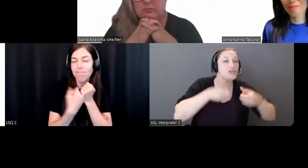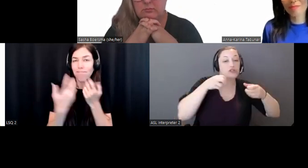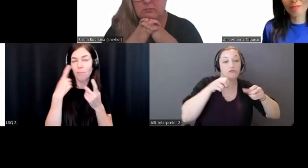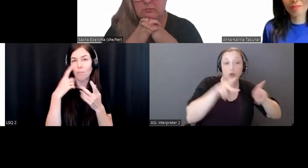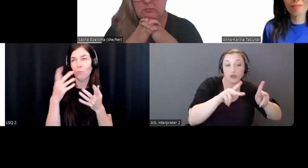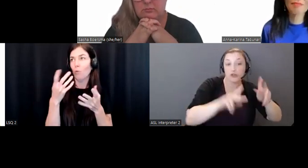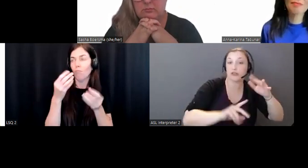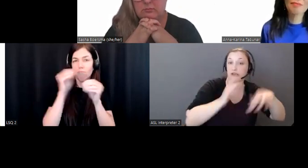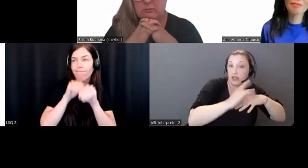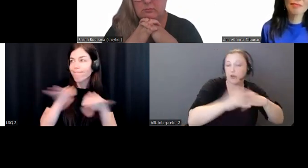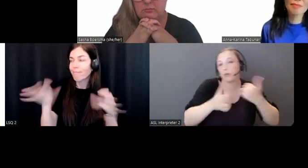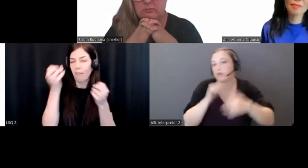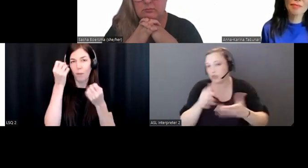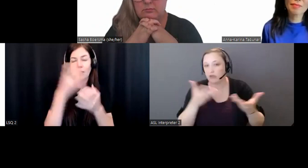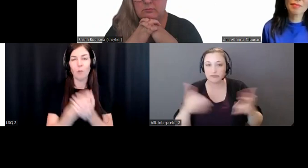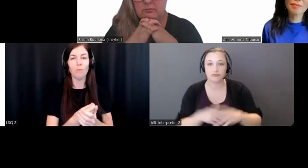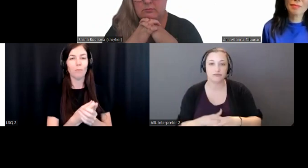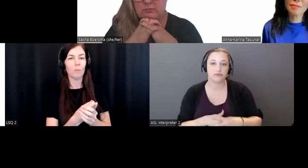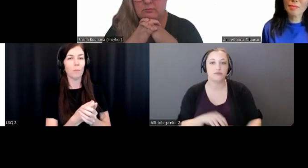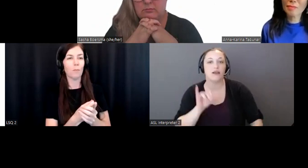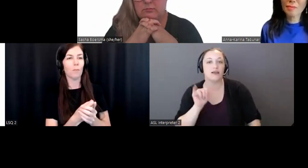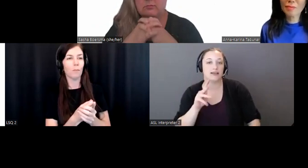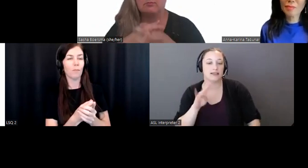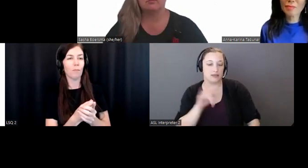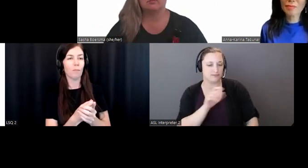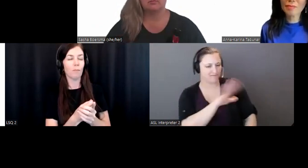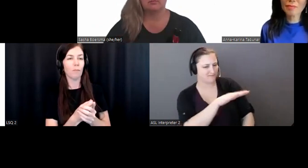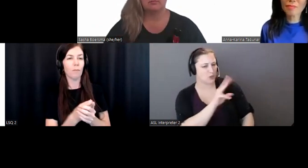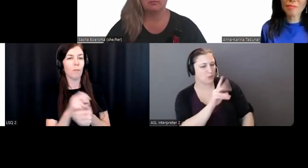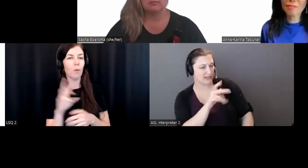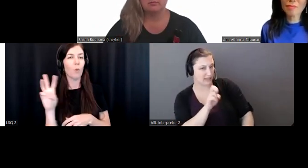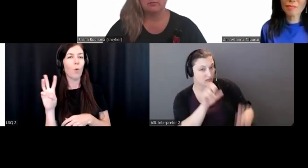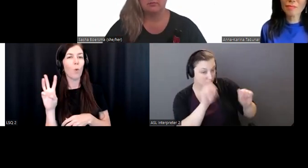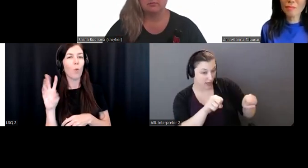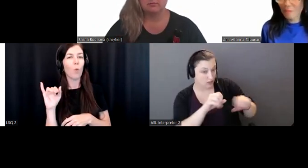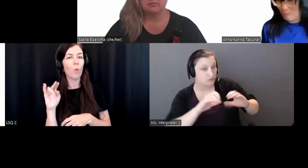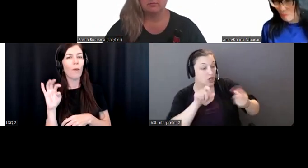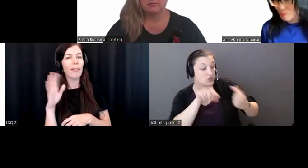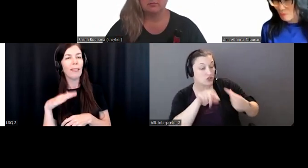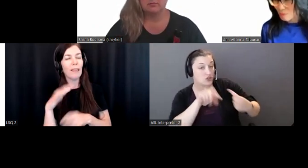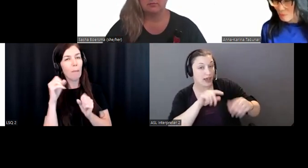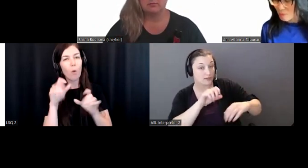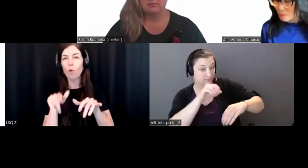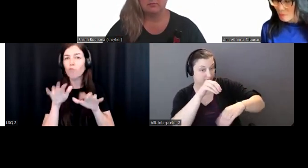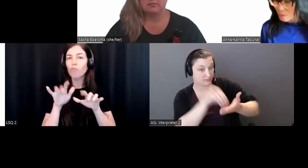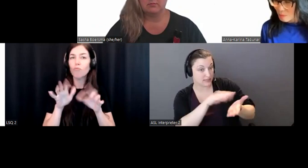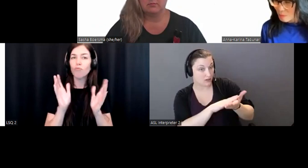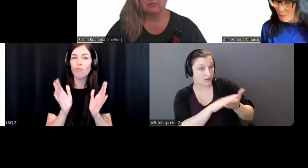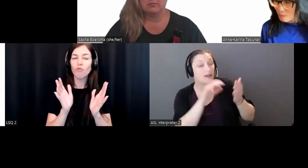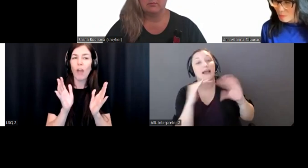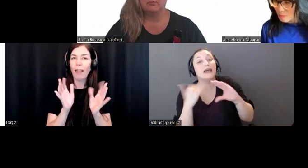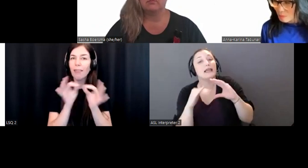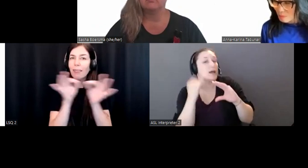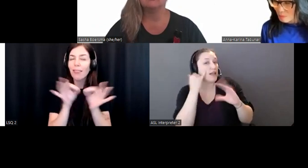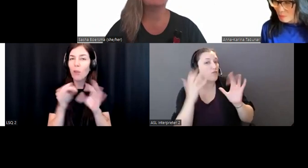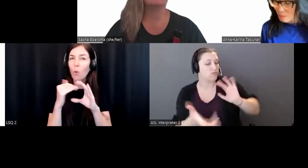Winnie, maybe I could ask you to put in the chat and to let people know what email address can they use if they want